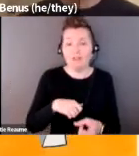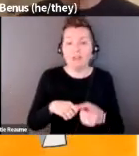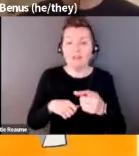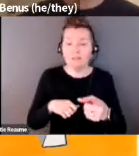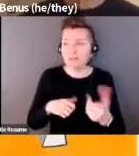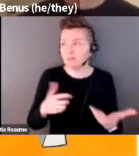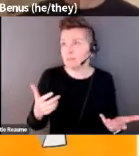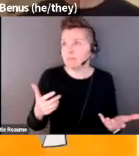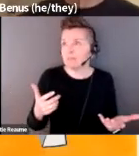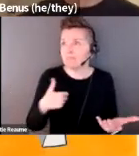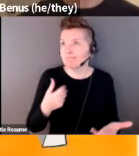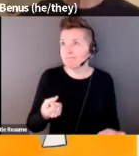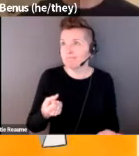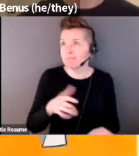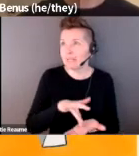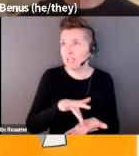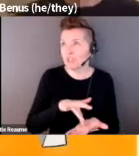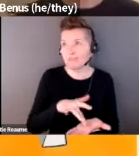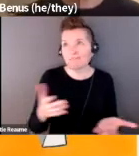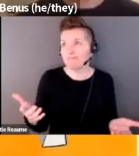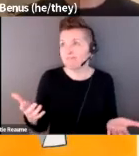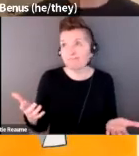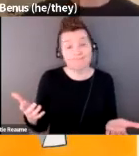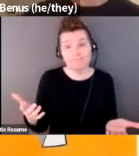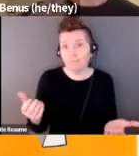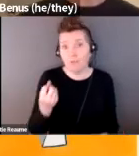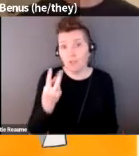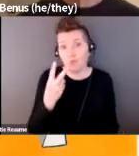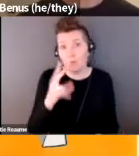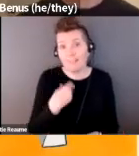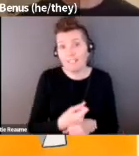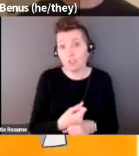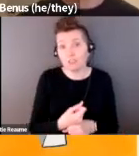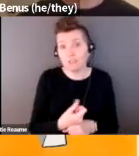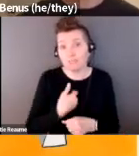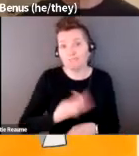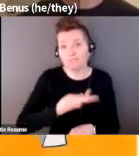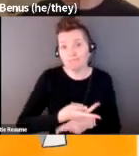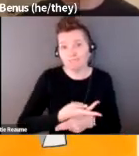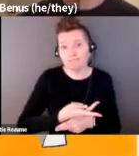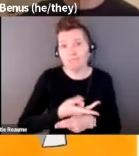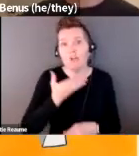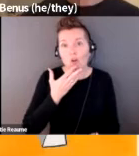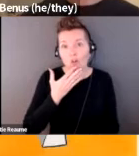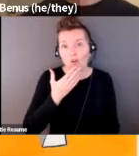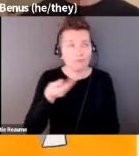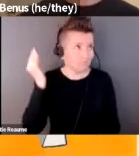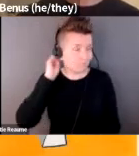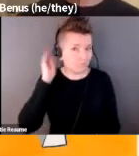12 years or so, and I've been keeping all of those things. And so looking to also the form of